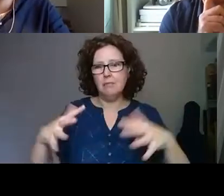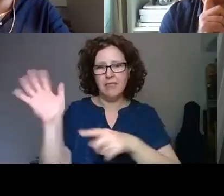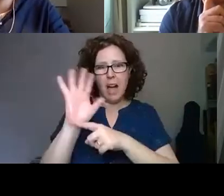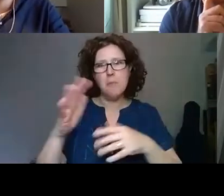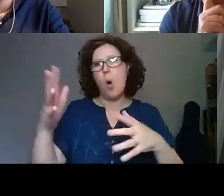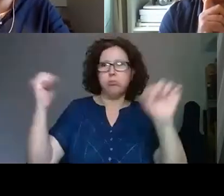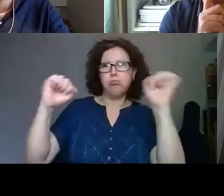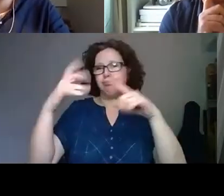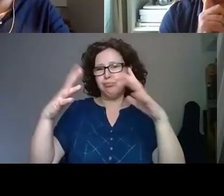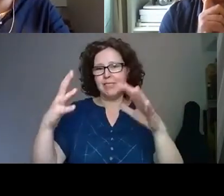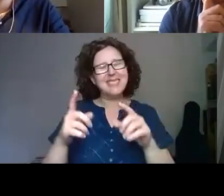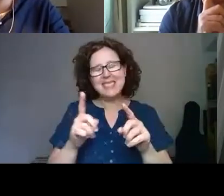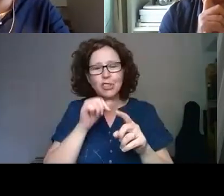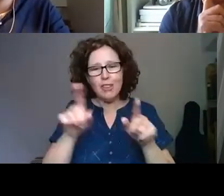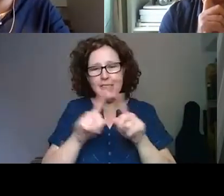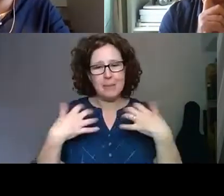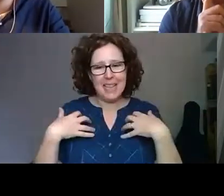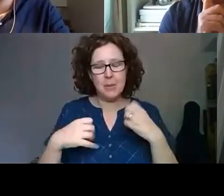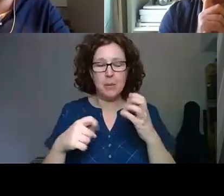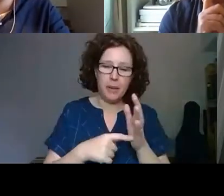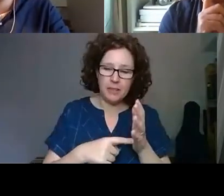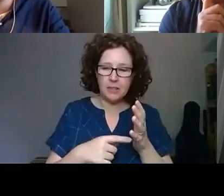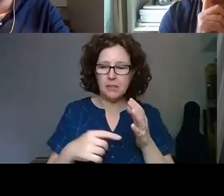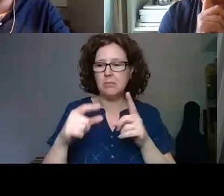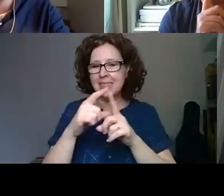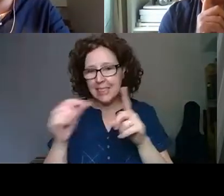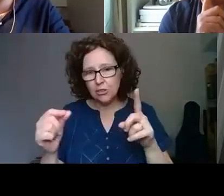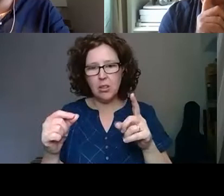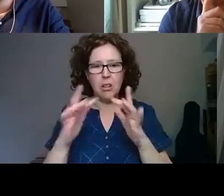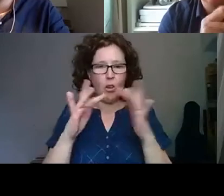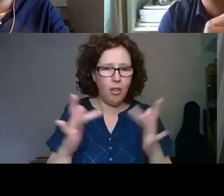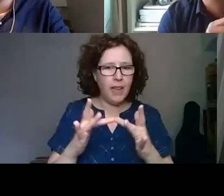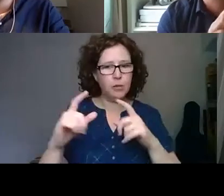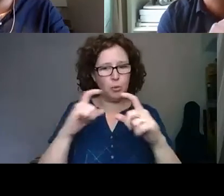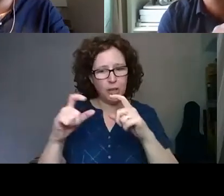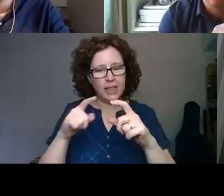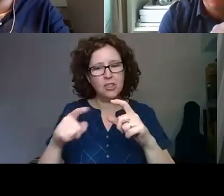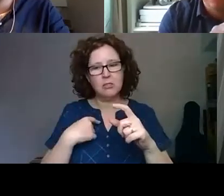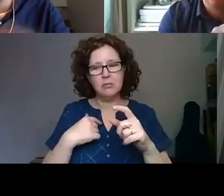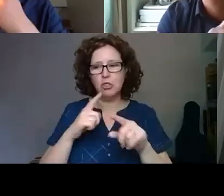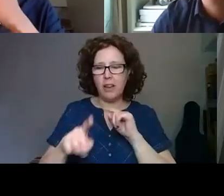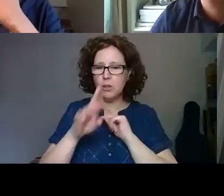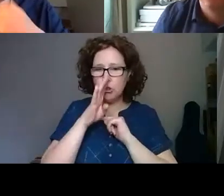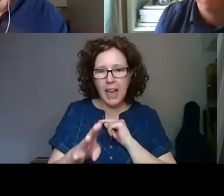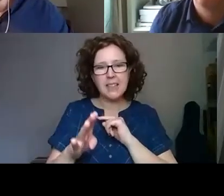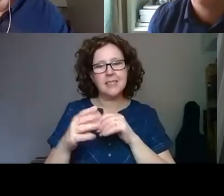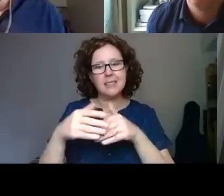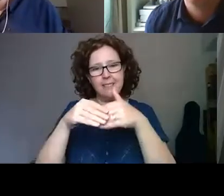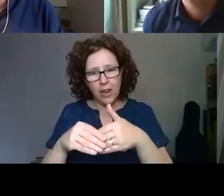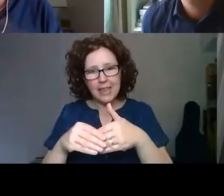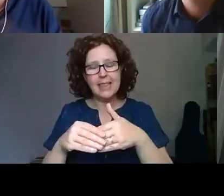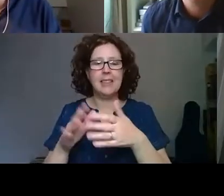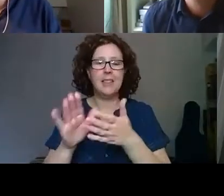we think of online digital communication as a friendly and direct way to prepare our public